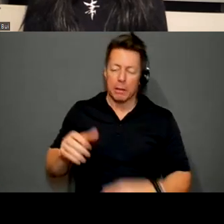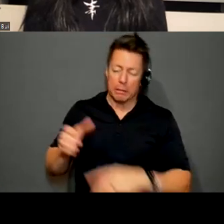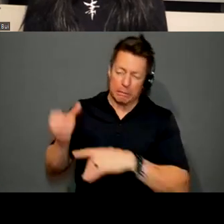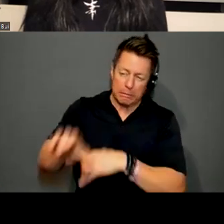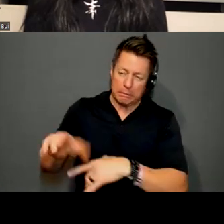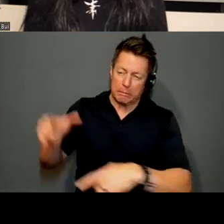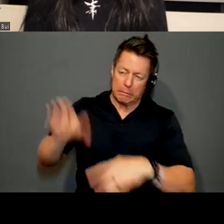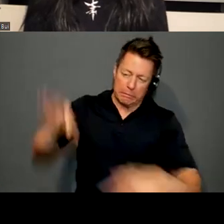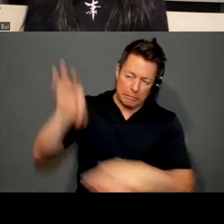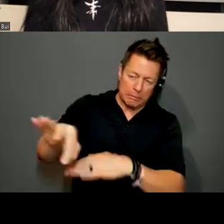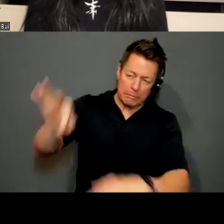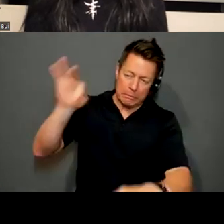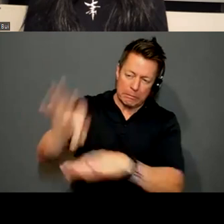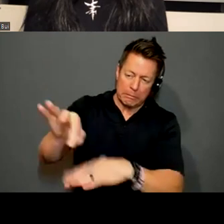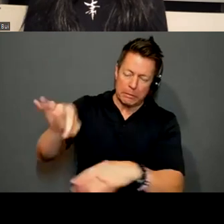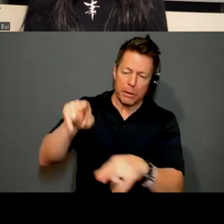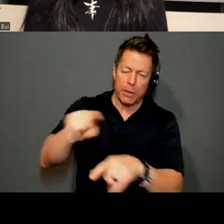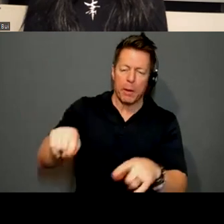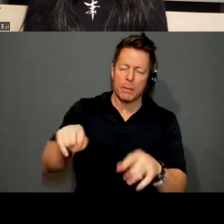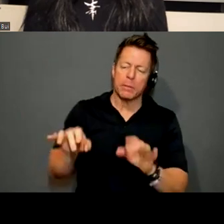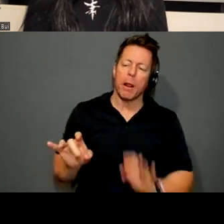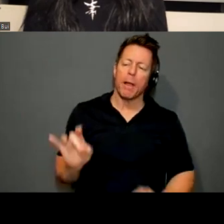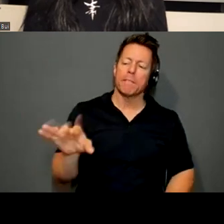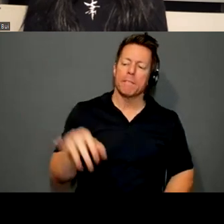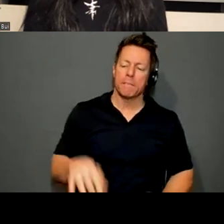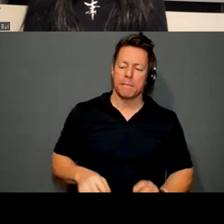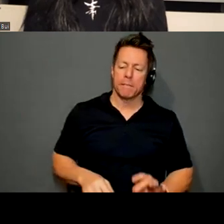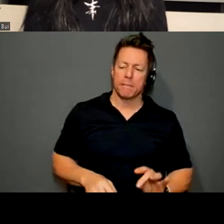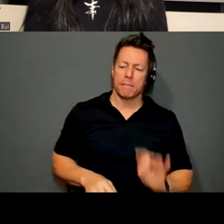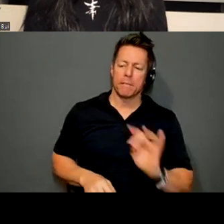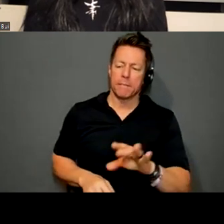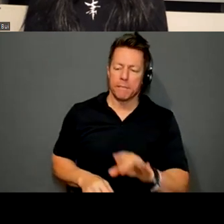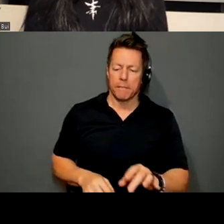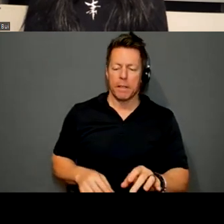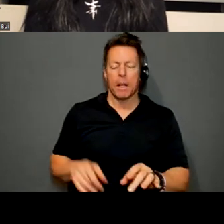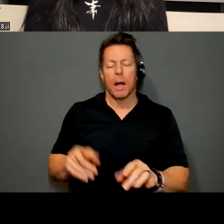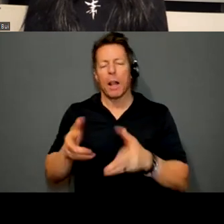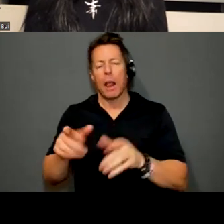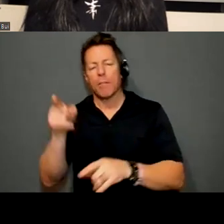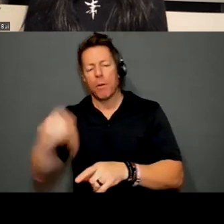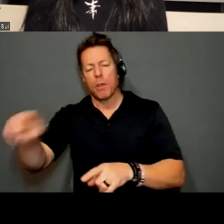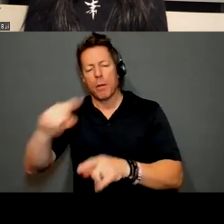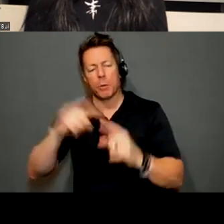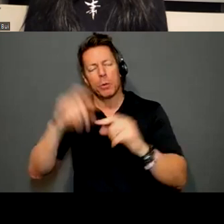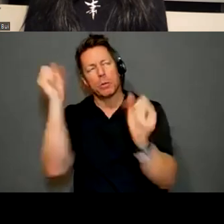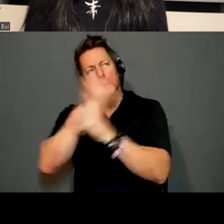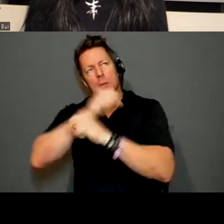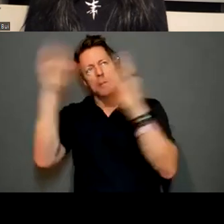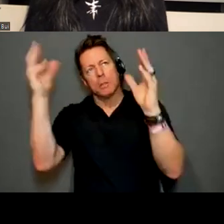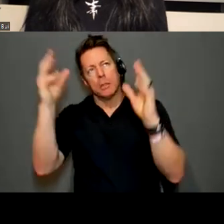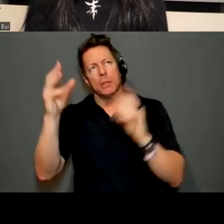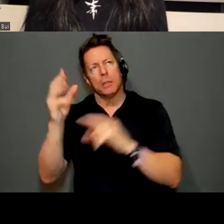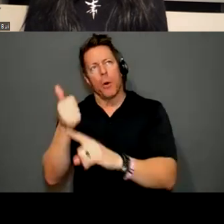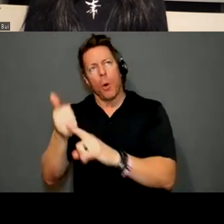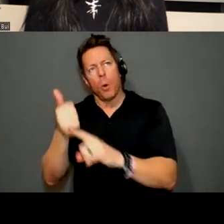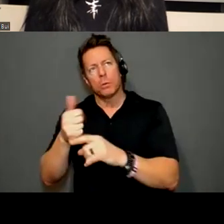their throat. So, so I, I try to leave breadcrumbs when I'm making the work when I'm installing and contextualizing the work